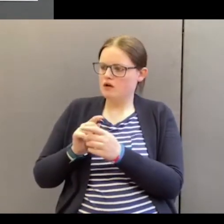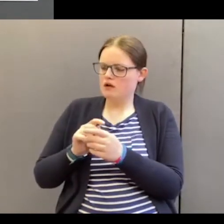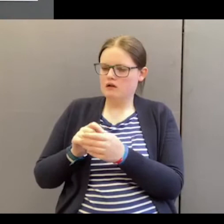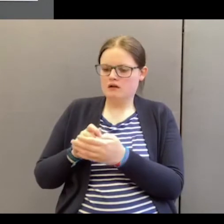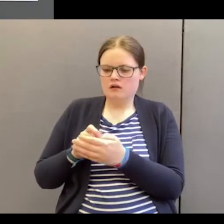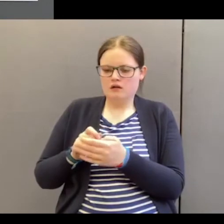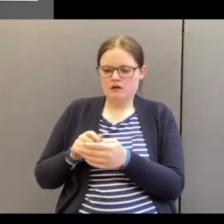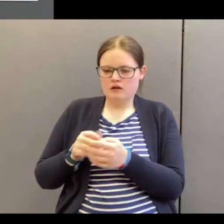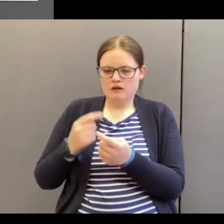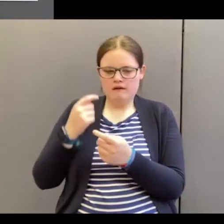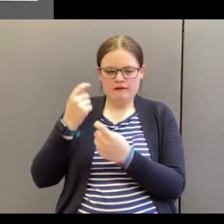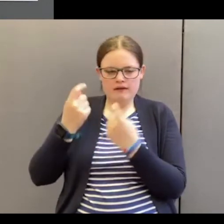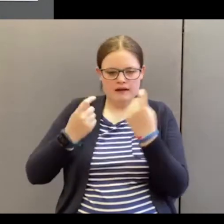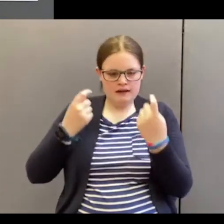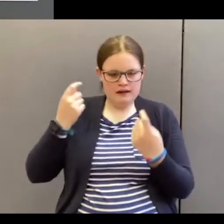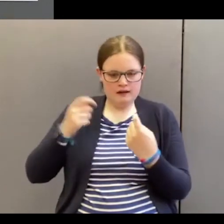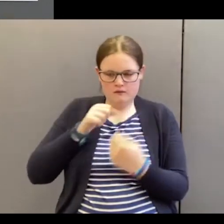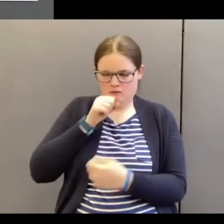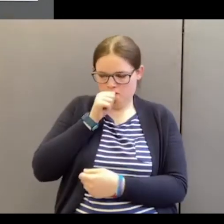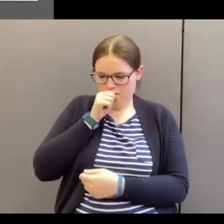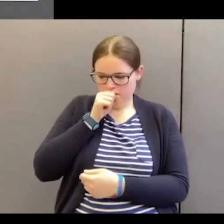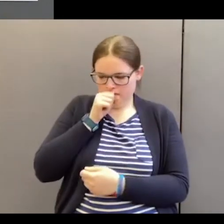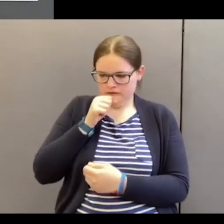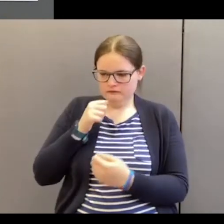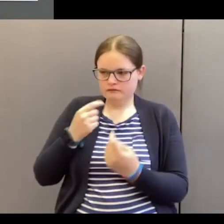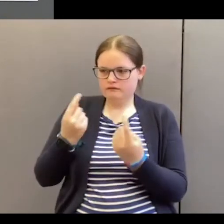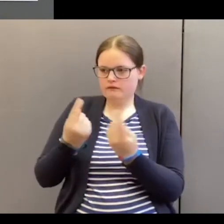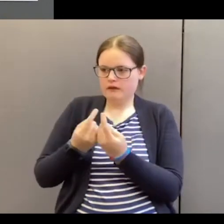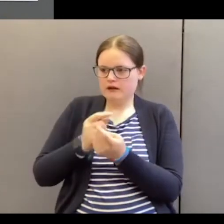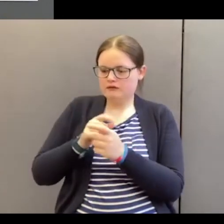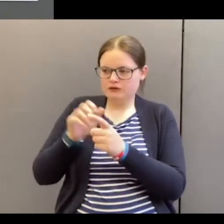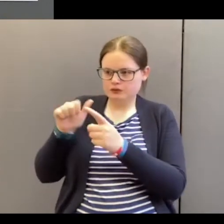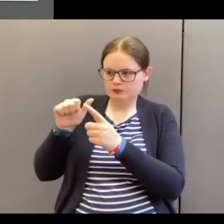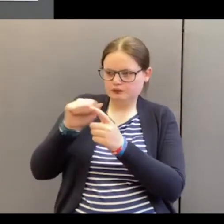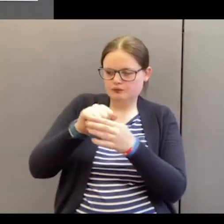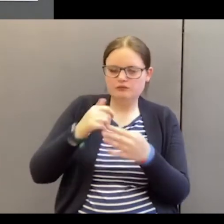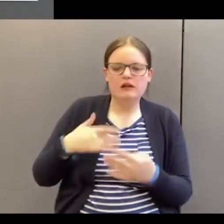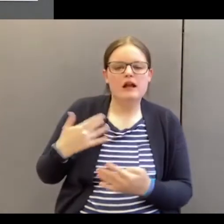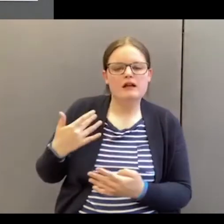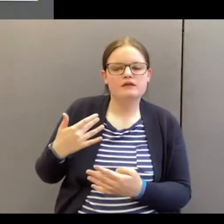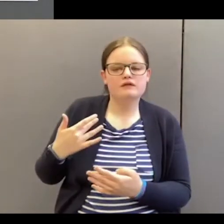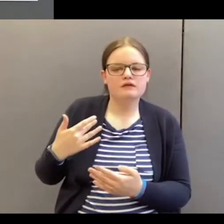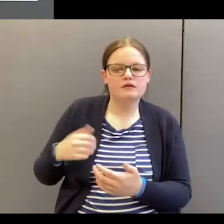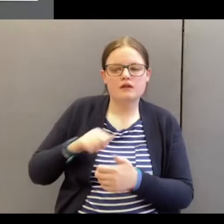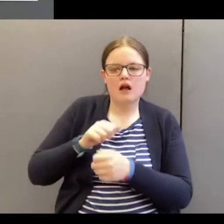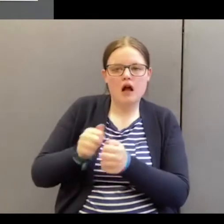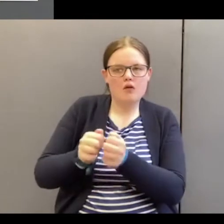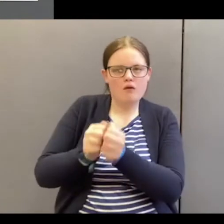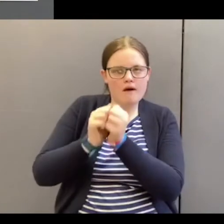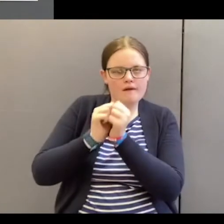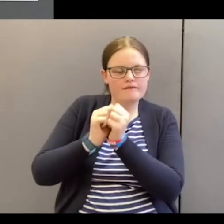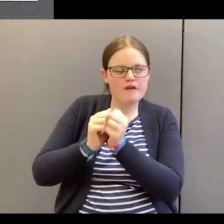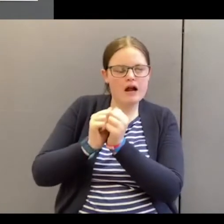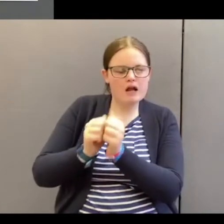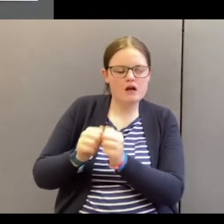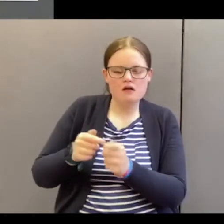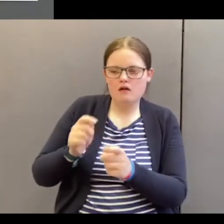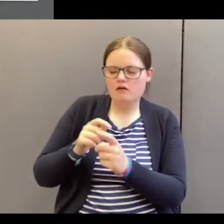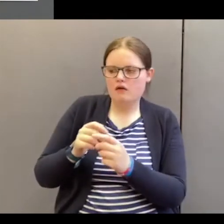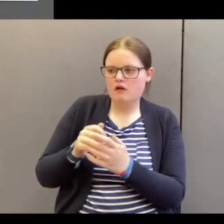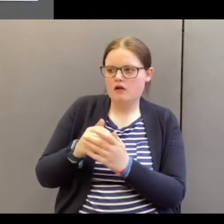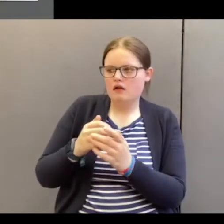of thinking. The things that we pursue, our value system, what we put